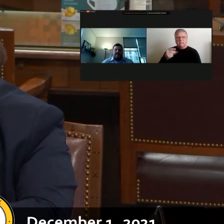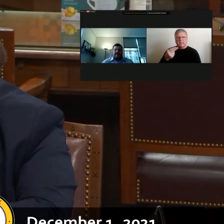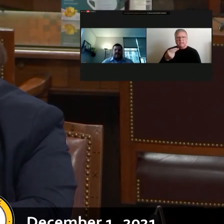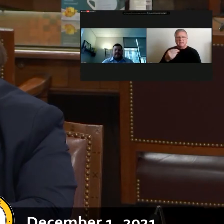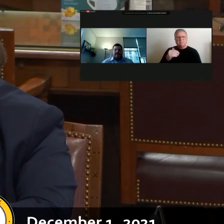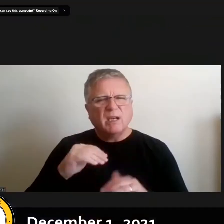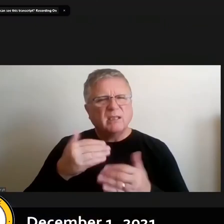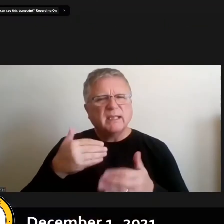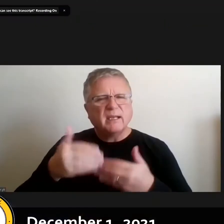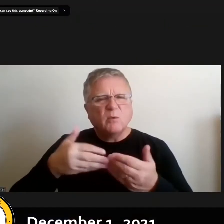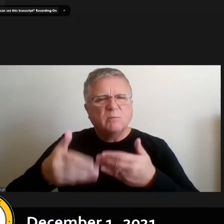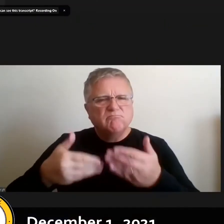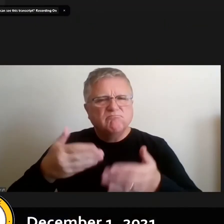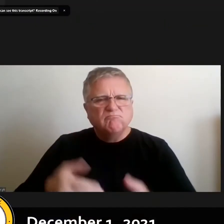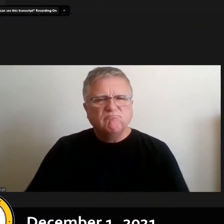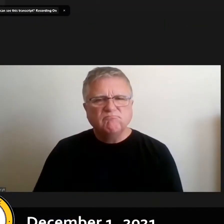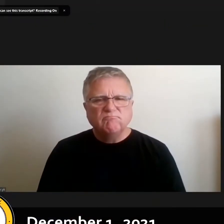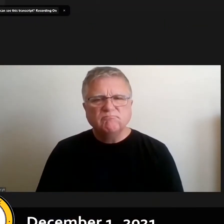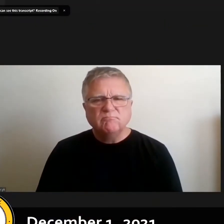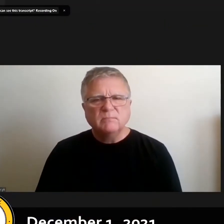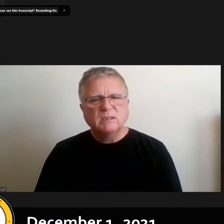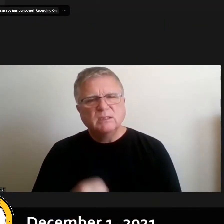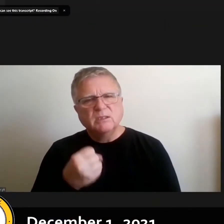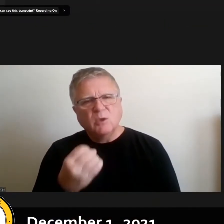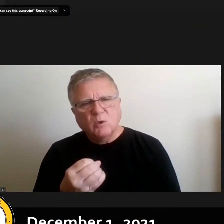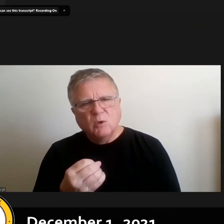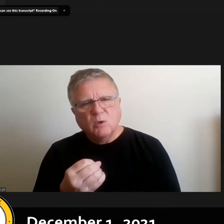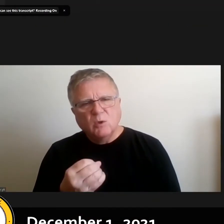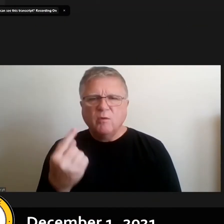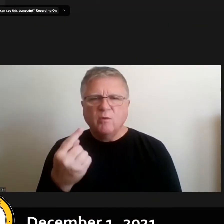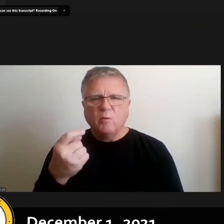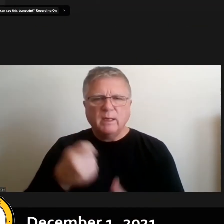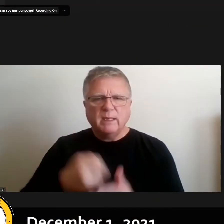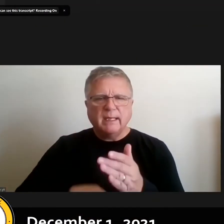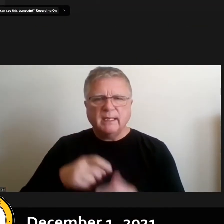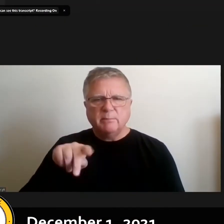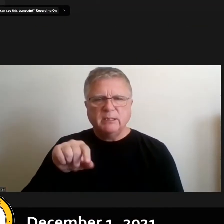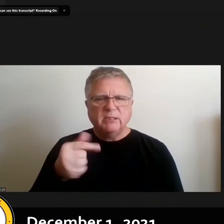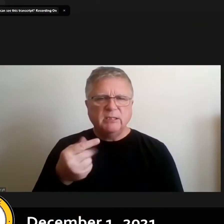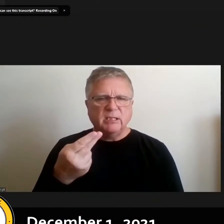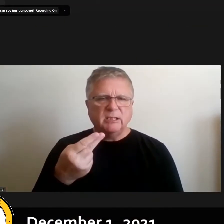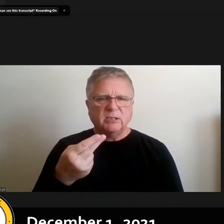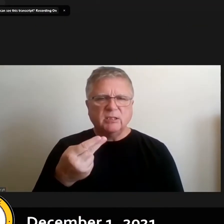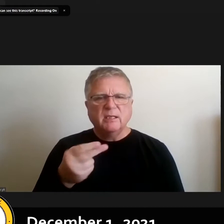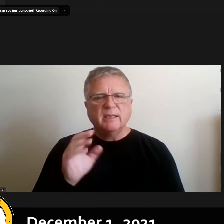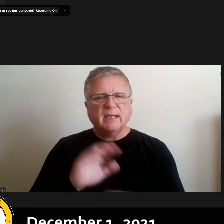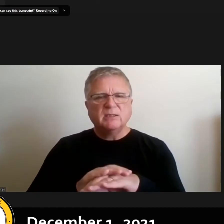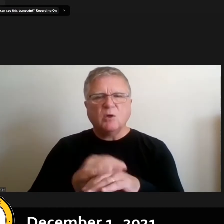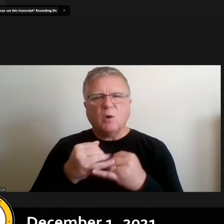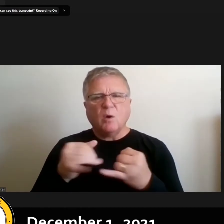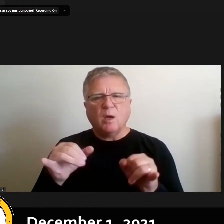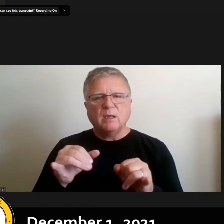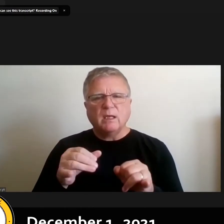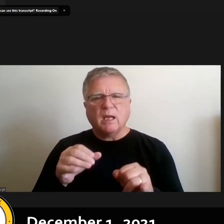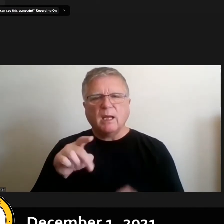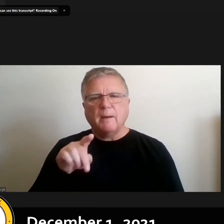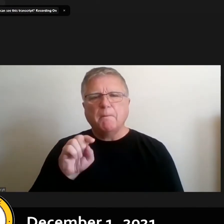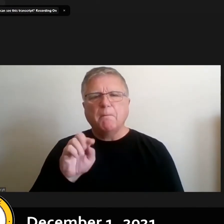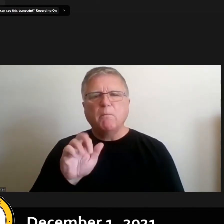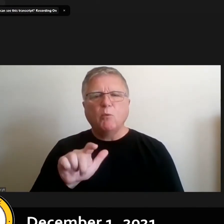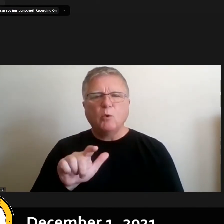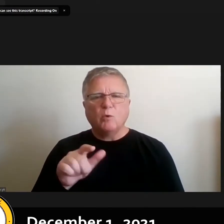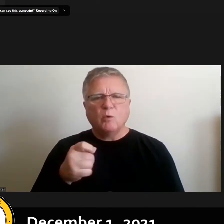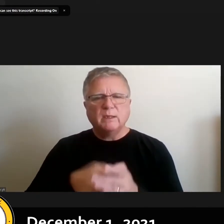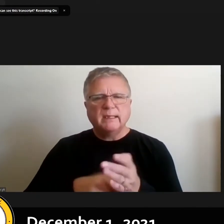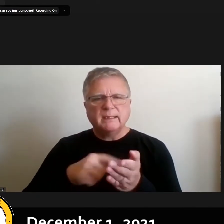um so the one tax pgh would be our online portal um for taxpayers to pay or